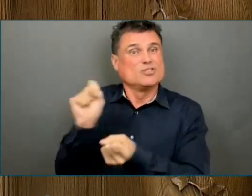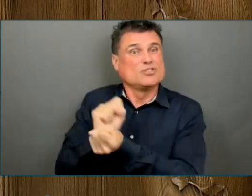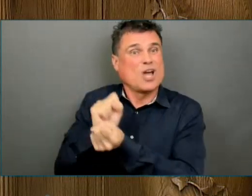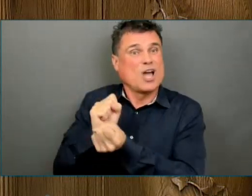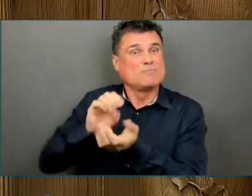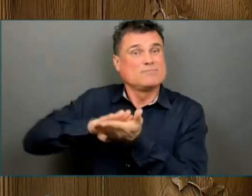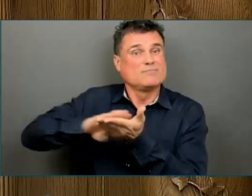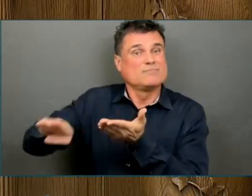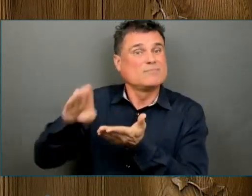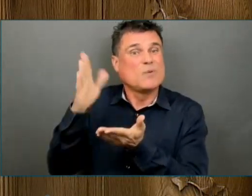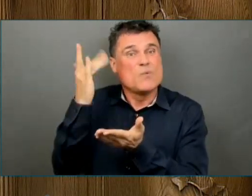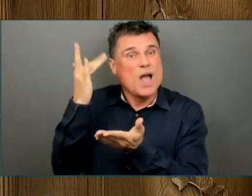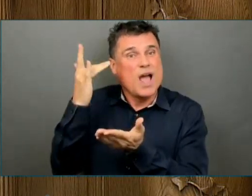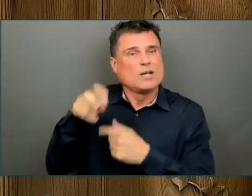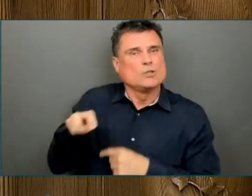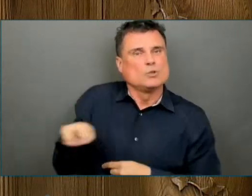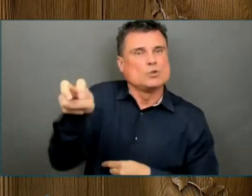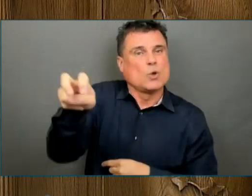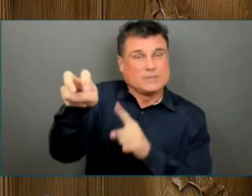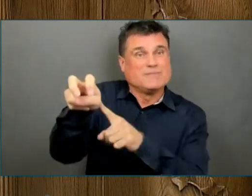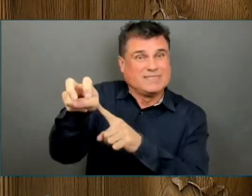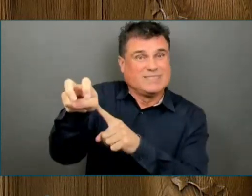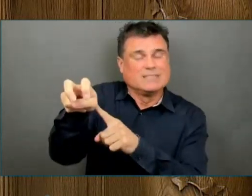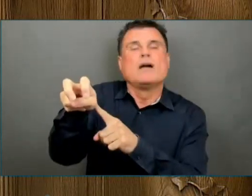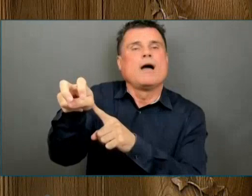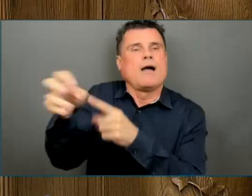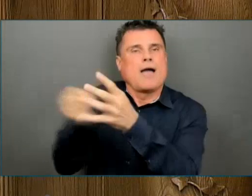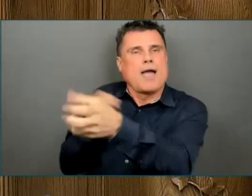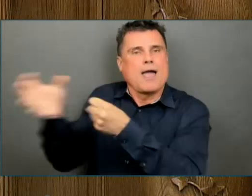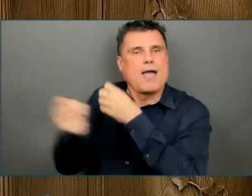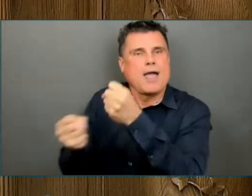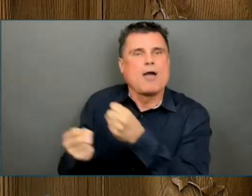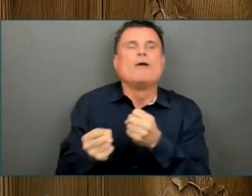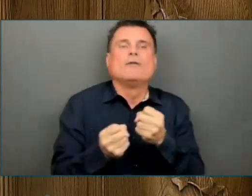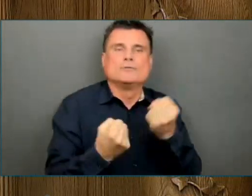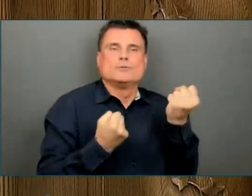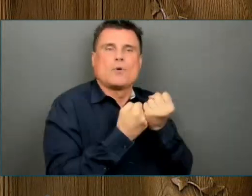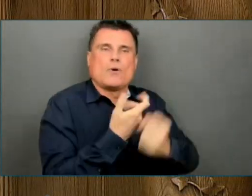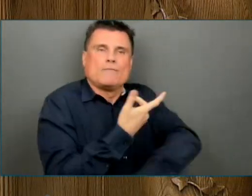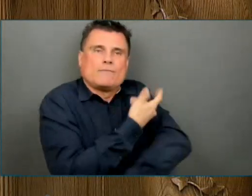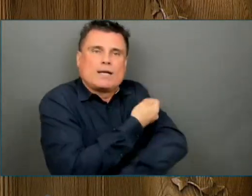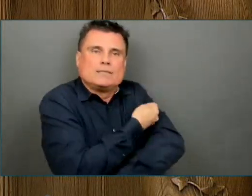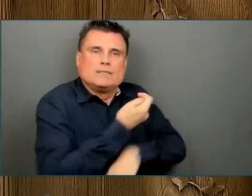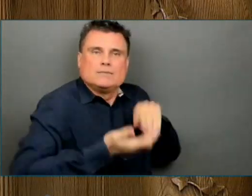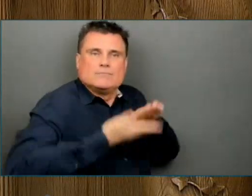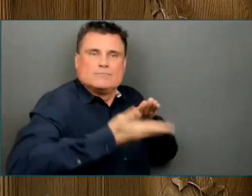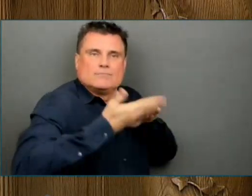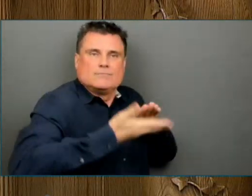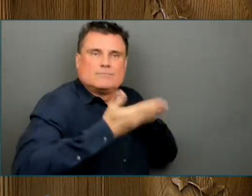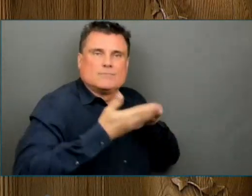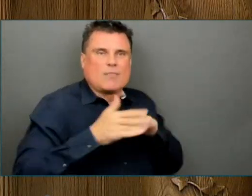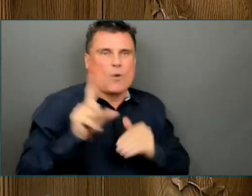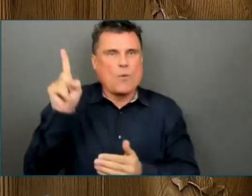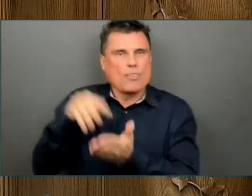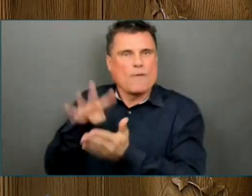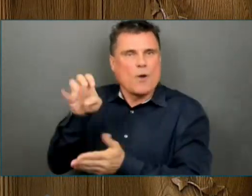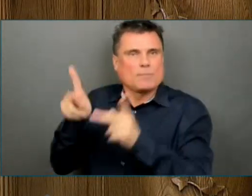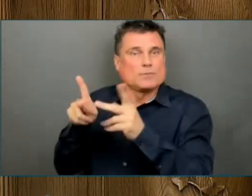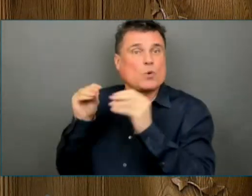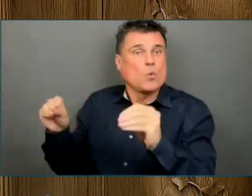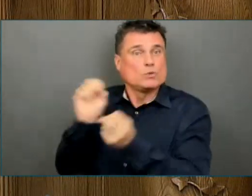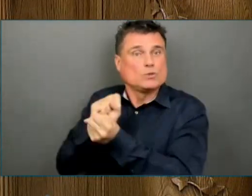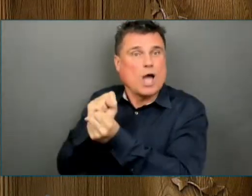scheduled, everyone in BC will be able to receive one by the end of June. With each person who gets vaccinated,